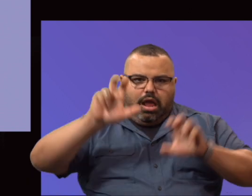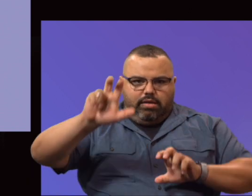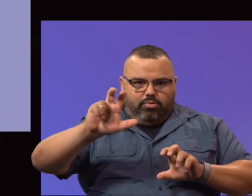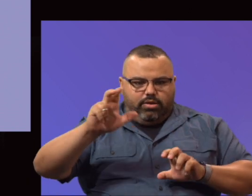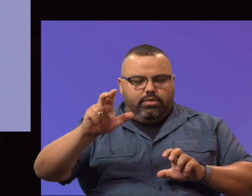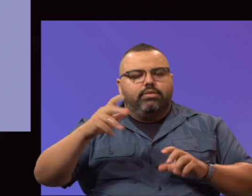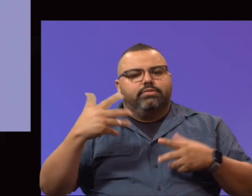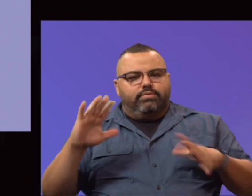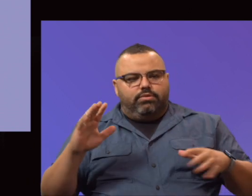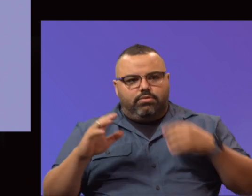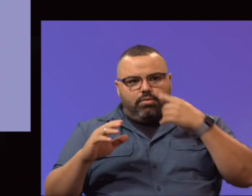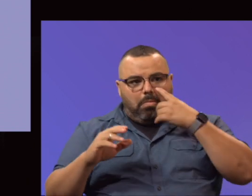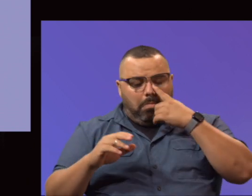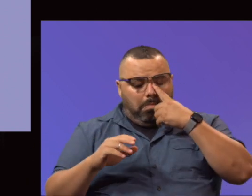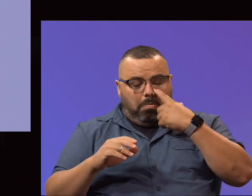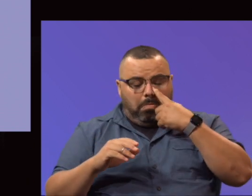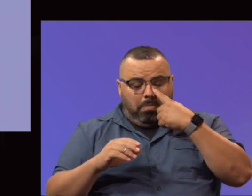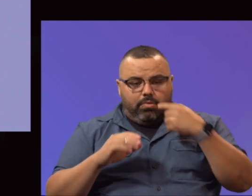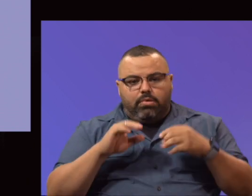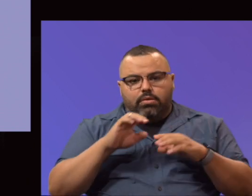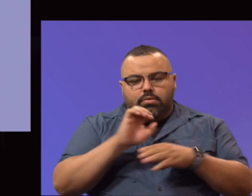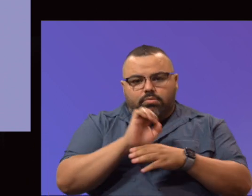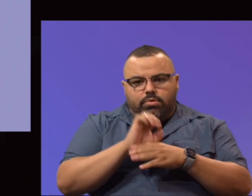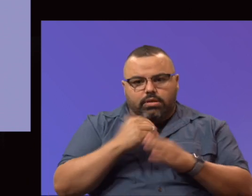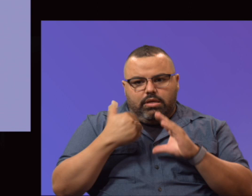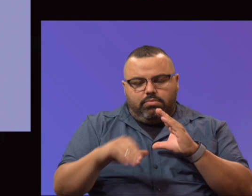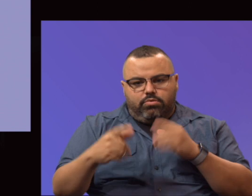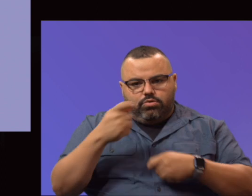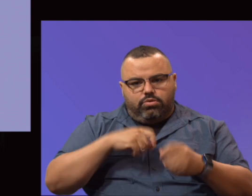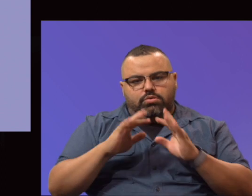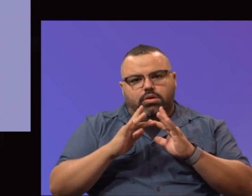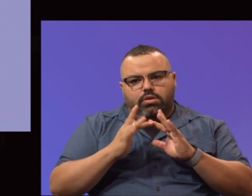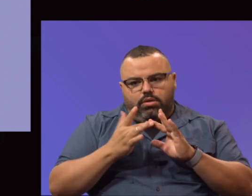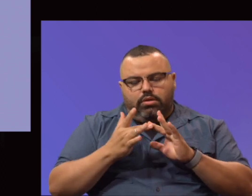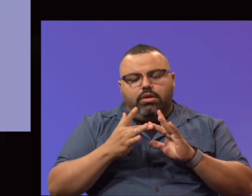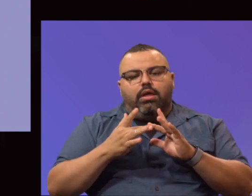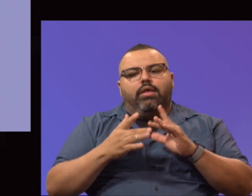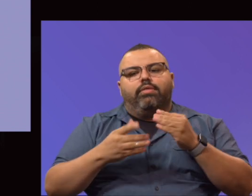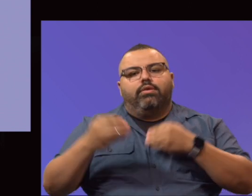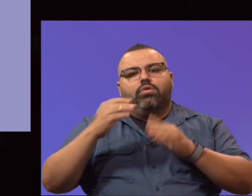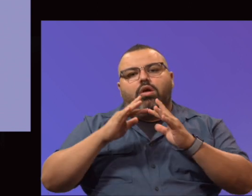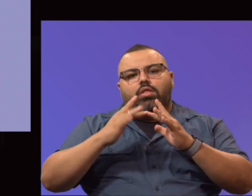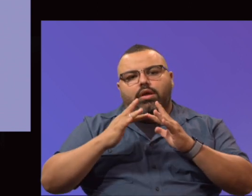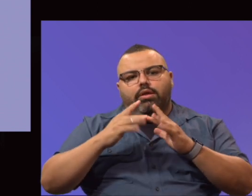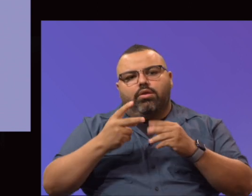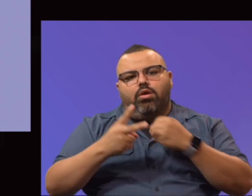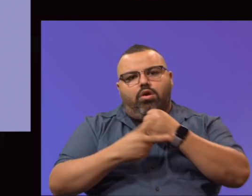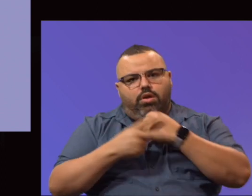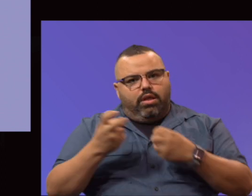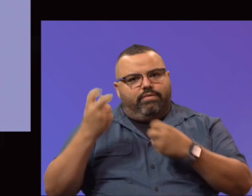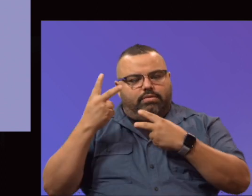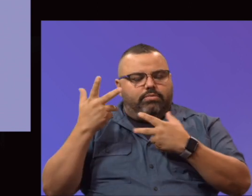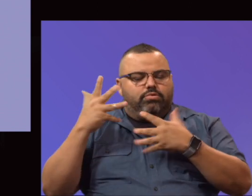migrated employee emails to exchange online is complete. And the exchange online archiving is complete. They're continuing in progress.